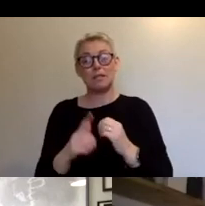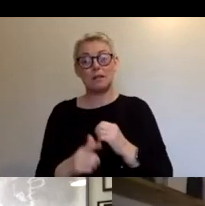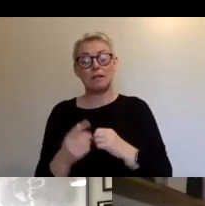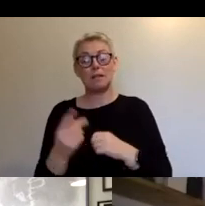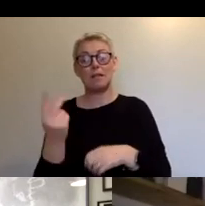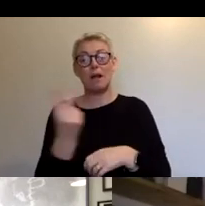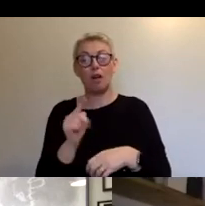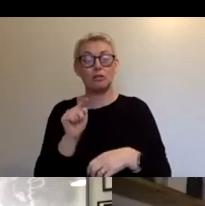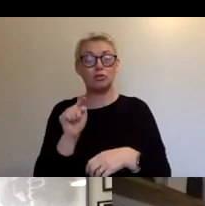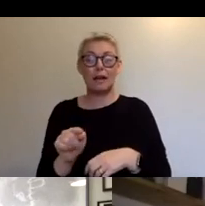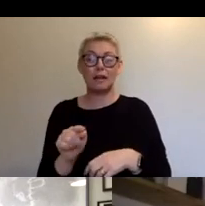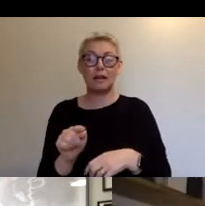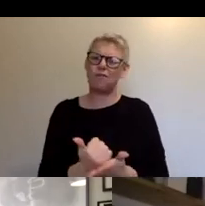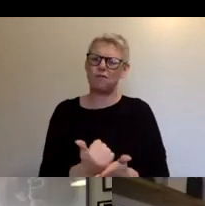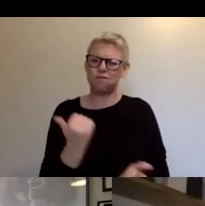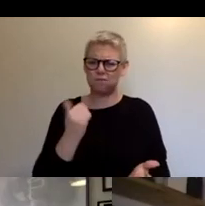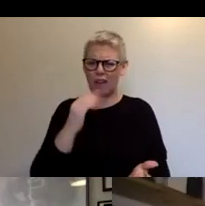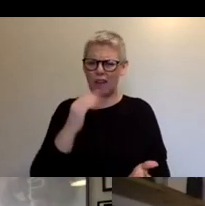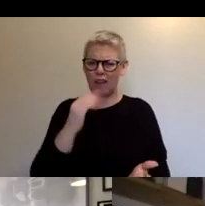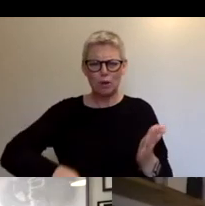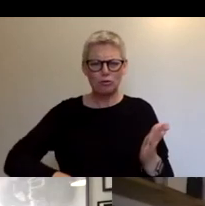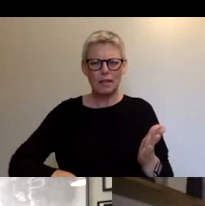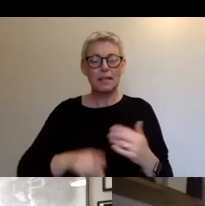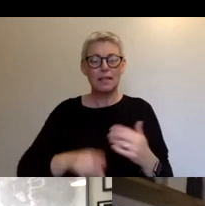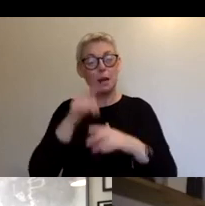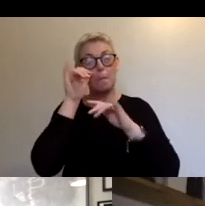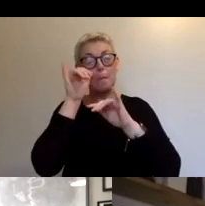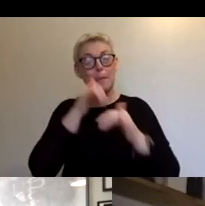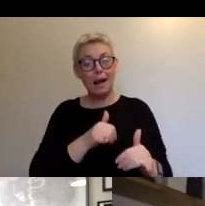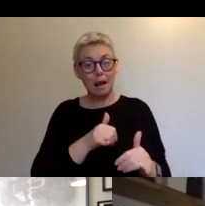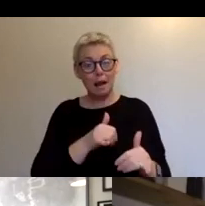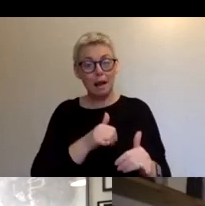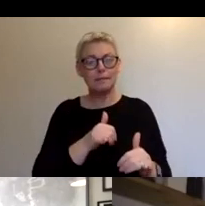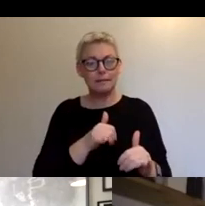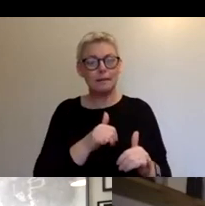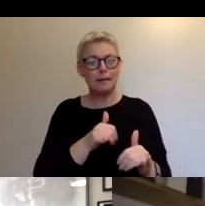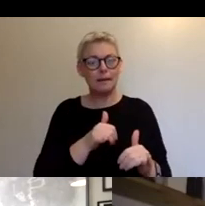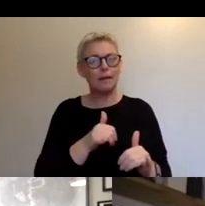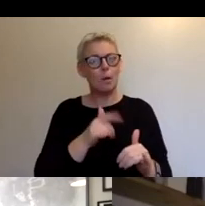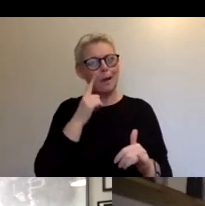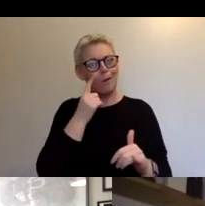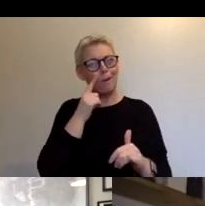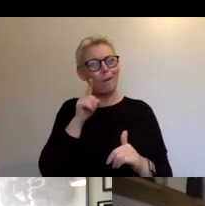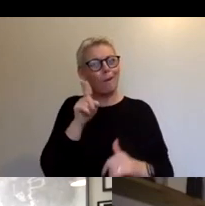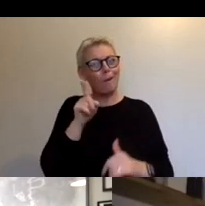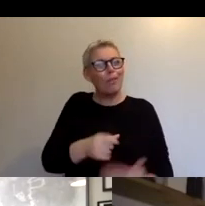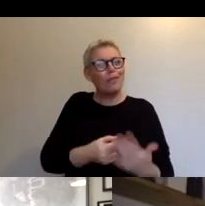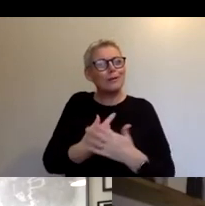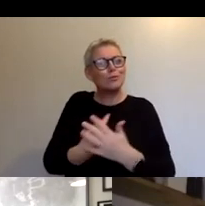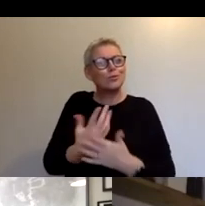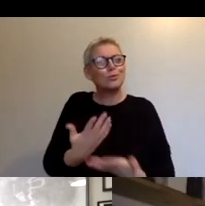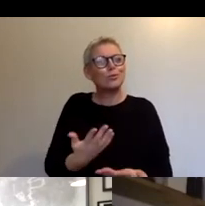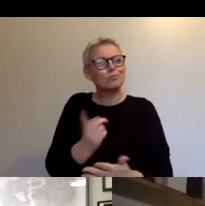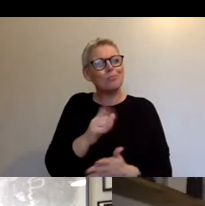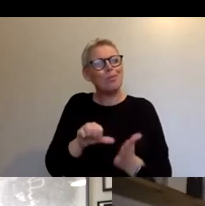experience and, um, pilot for looking at what some of those issues might be. Um, and one of the things